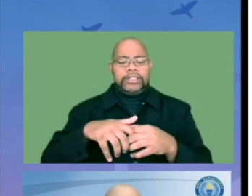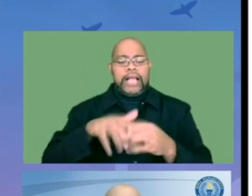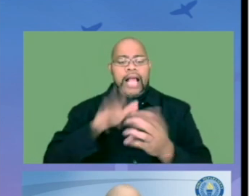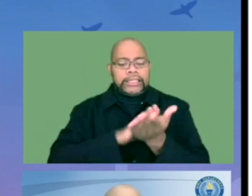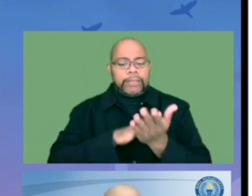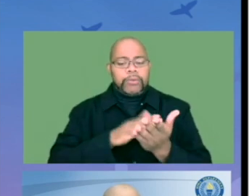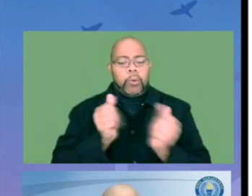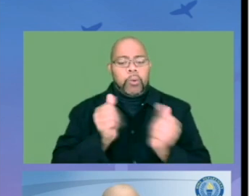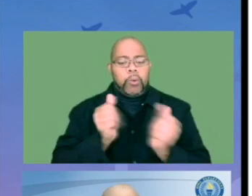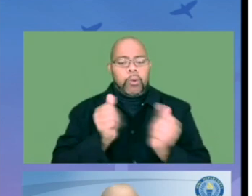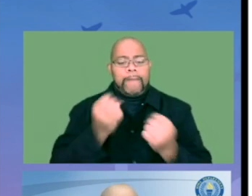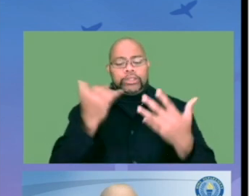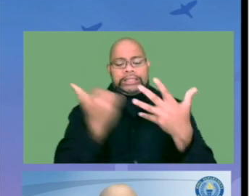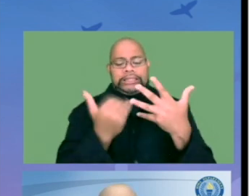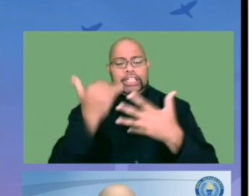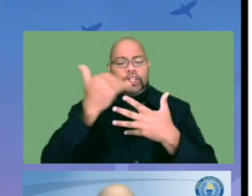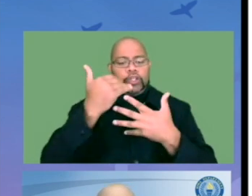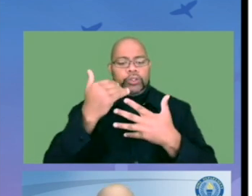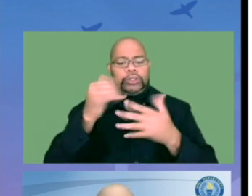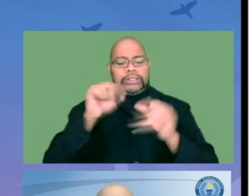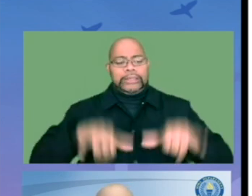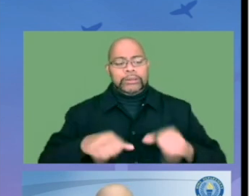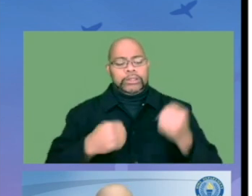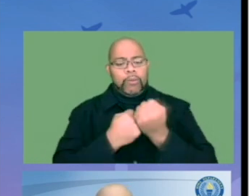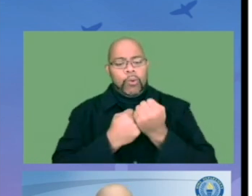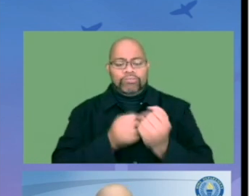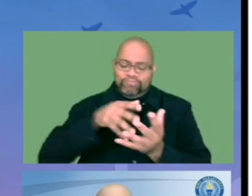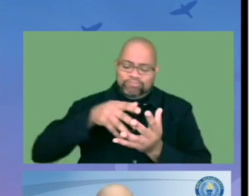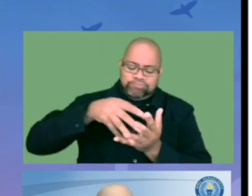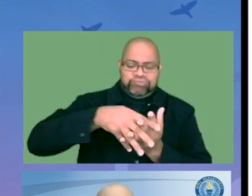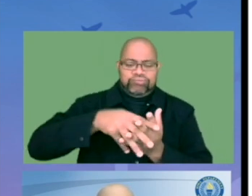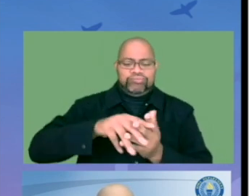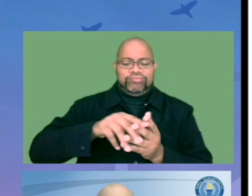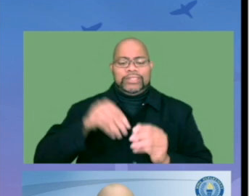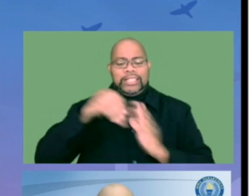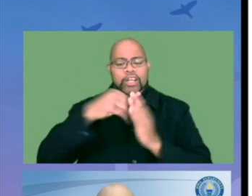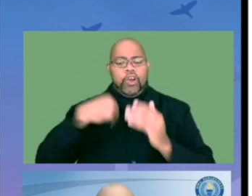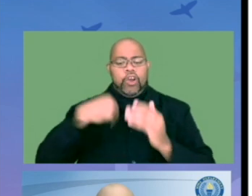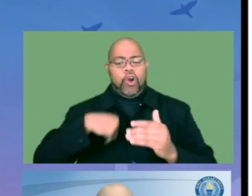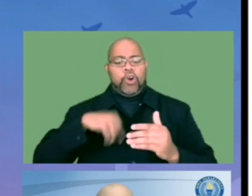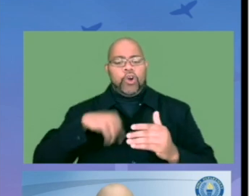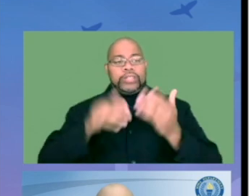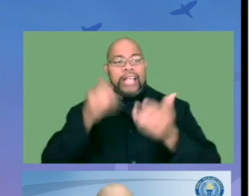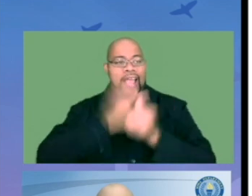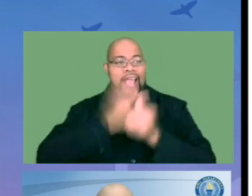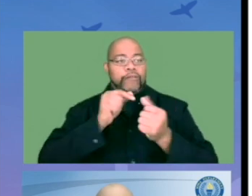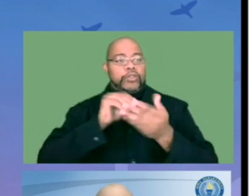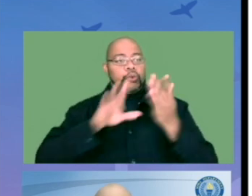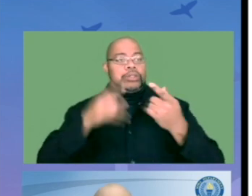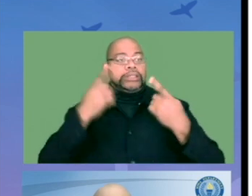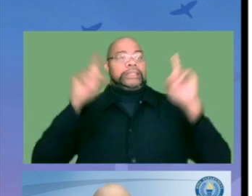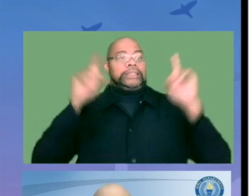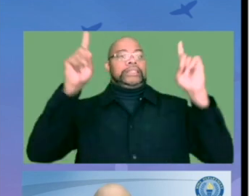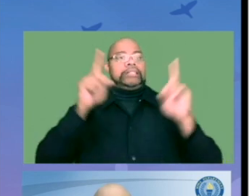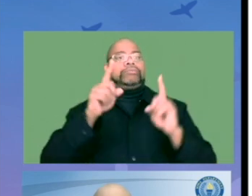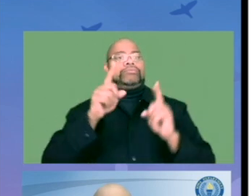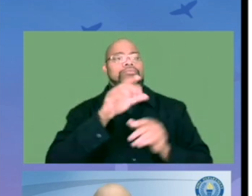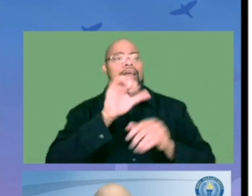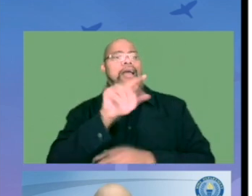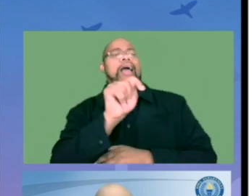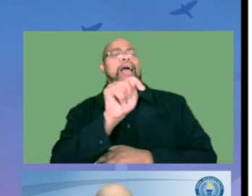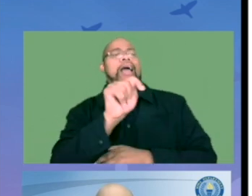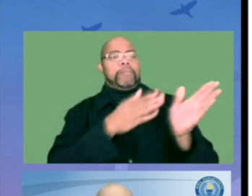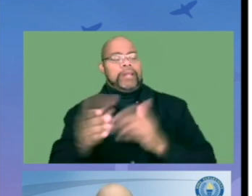with academics within a multi-tiered system of support. It's embedded deeply in our Every Student Succeeds Act plan.